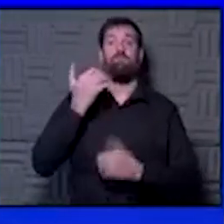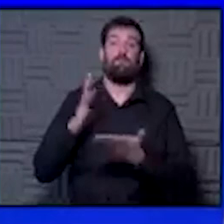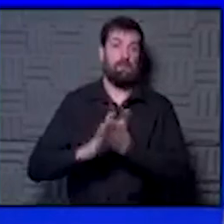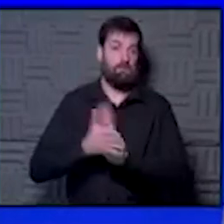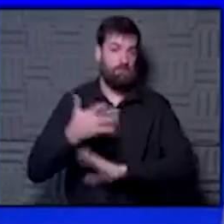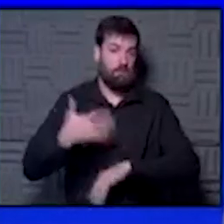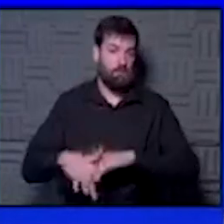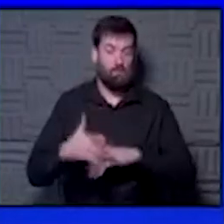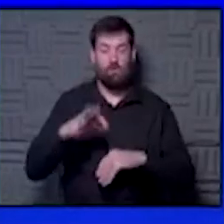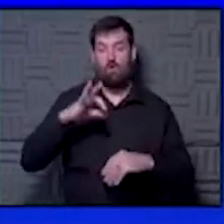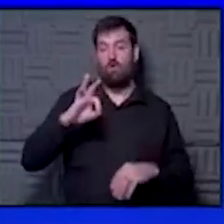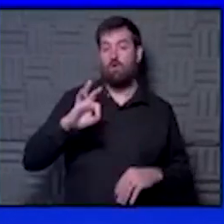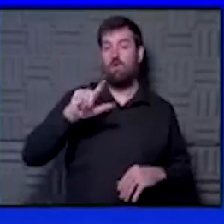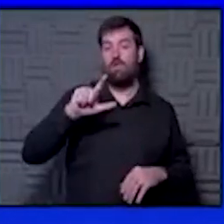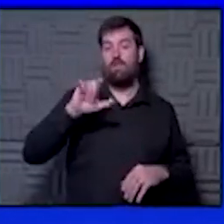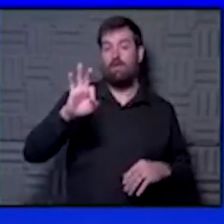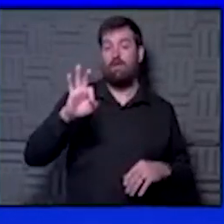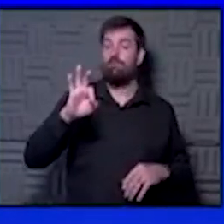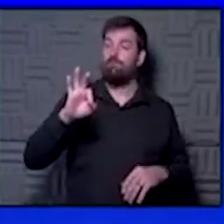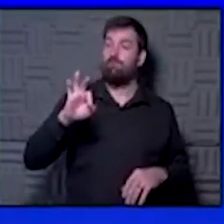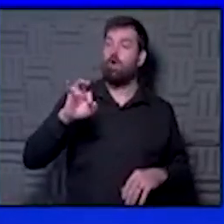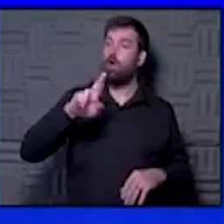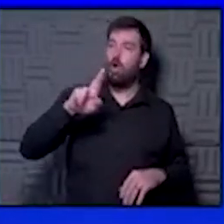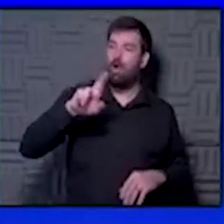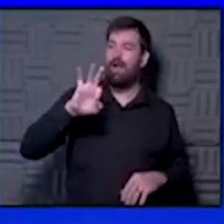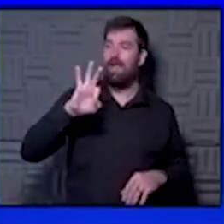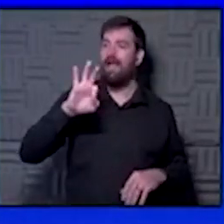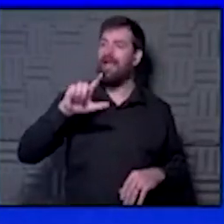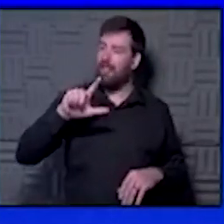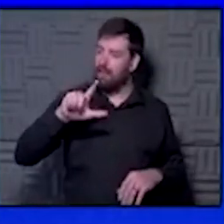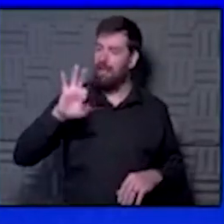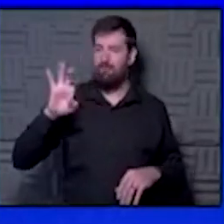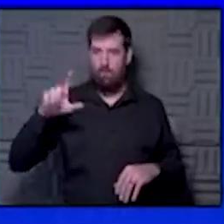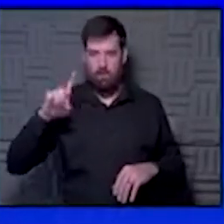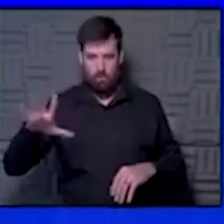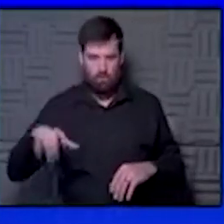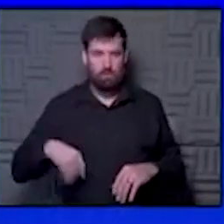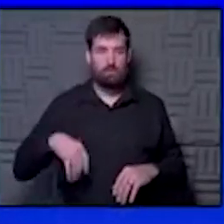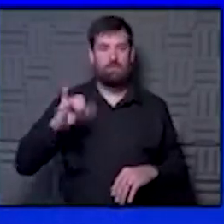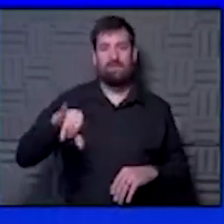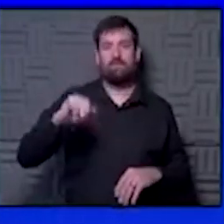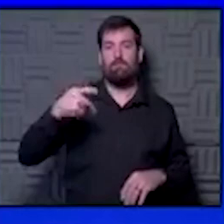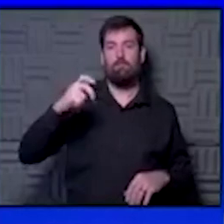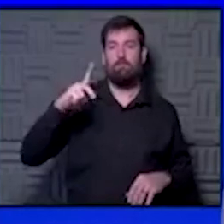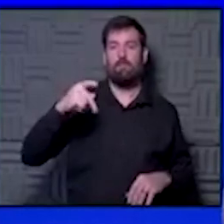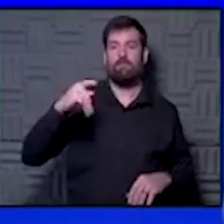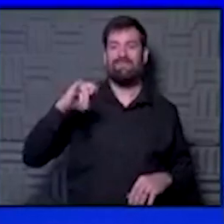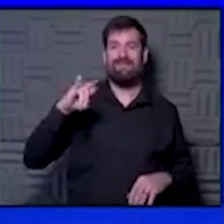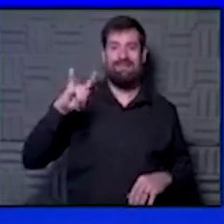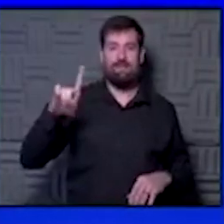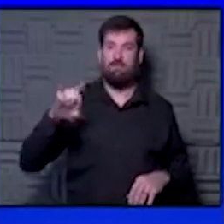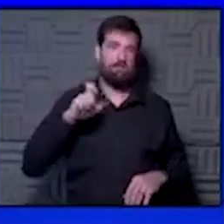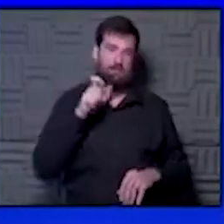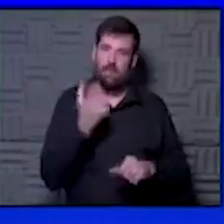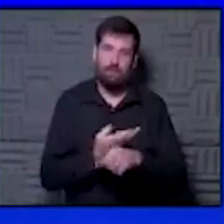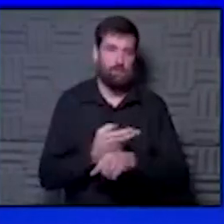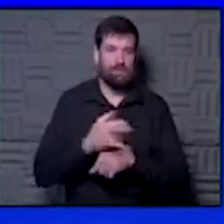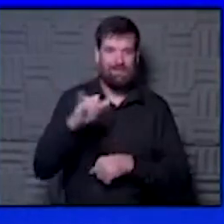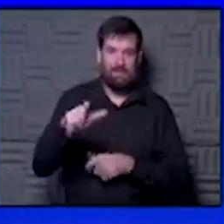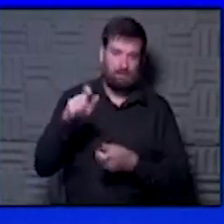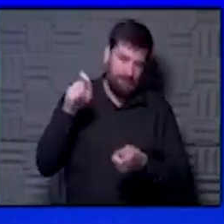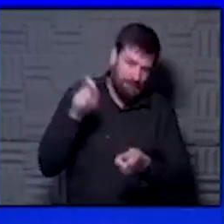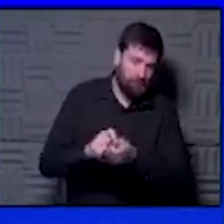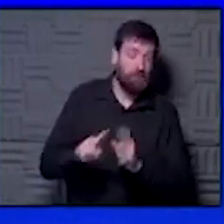available. The RLF-100 is the vasoactive intestinal peptide. We are not using that one specifically,